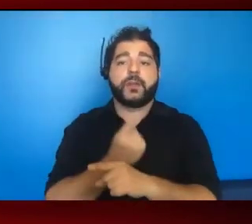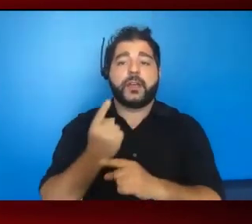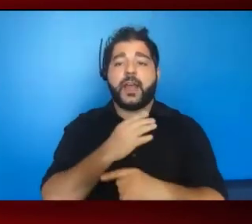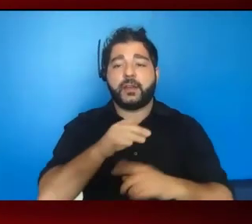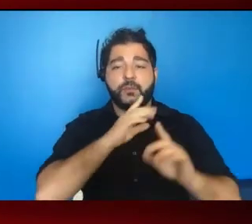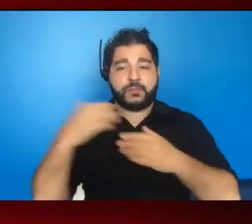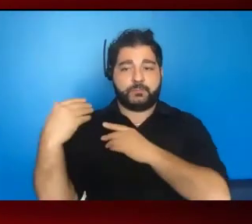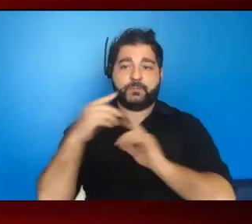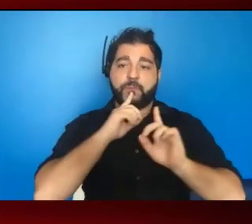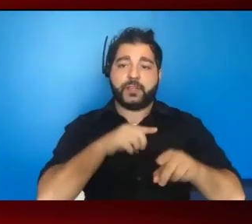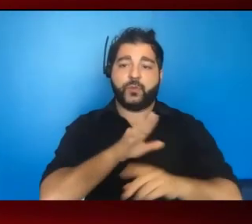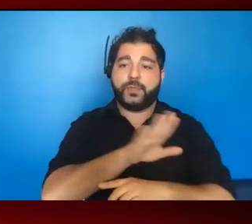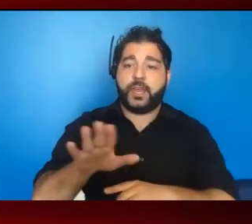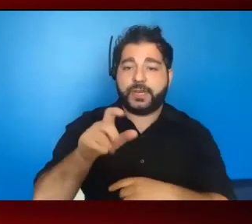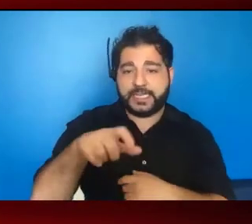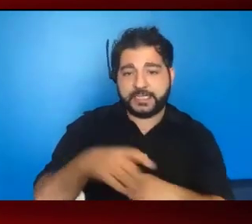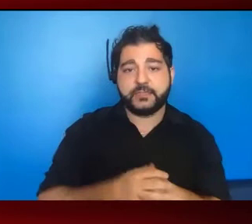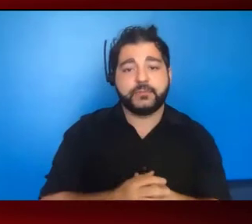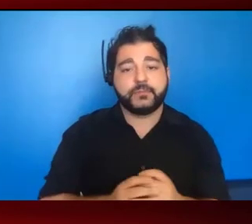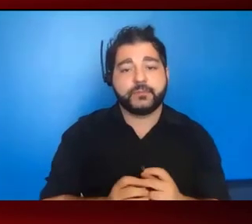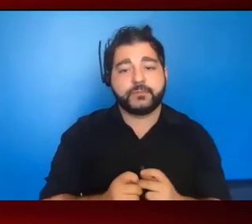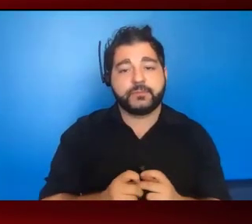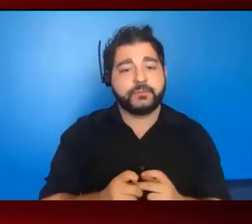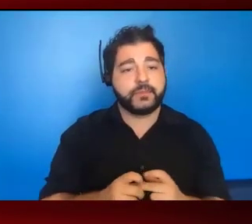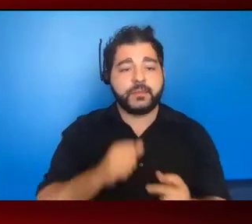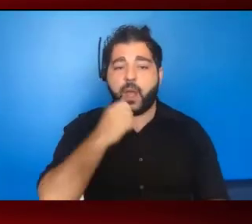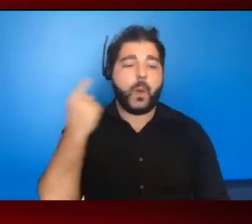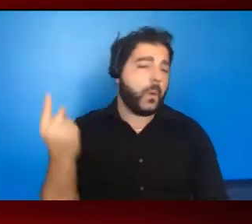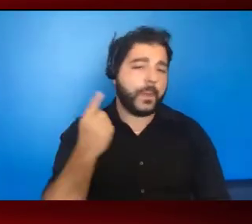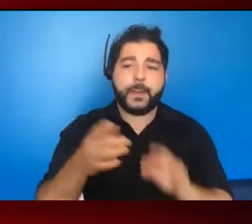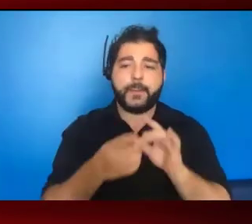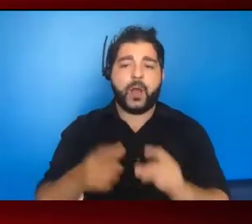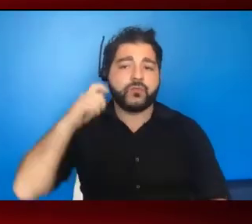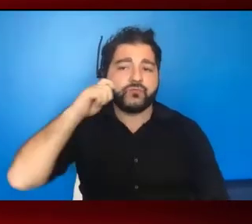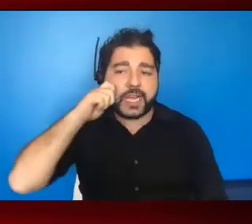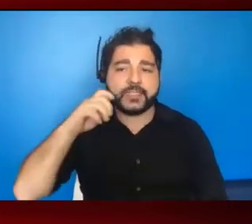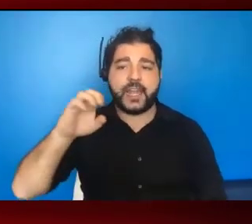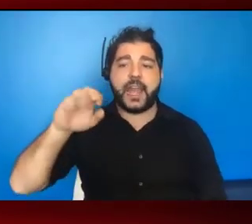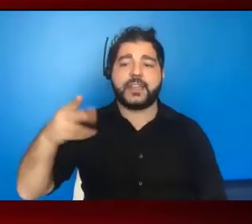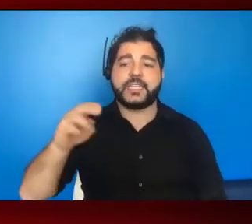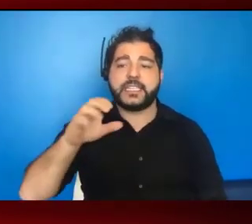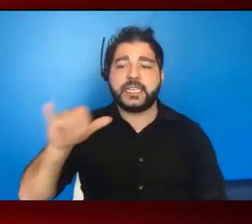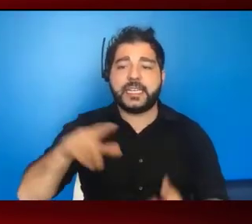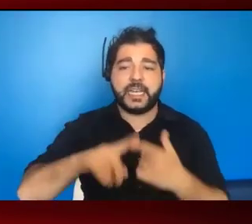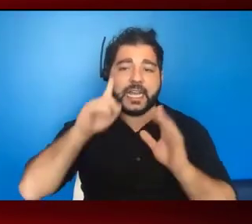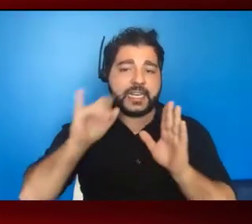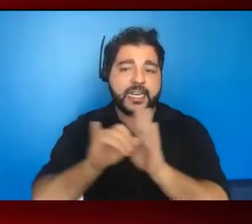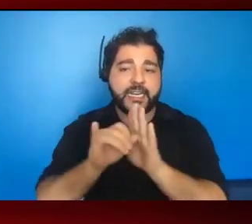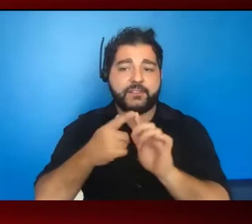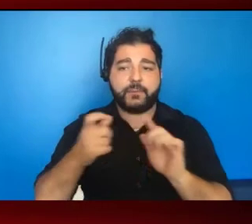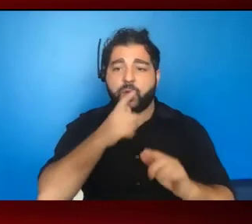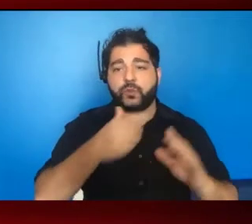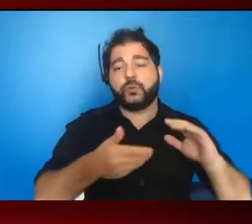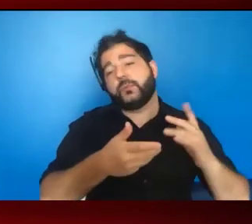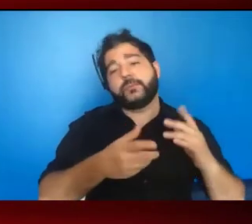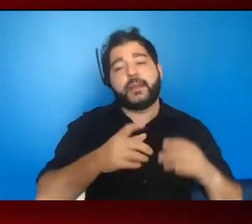responsive to their need. It's not just about race or ethnicity or identity from the perspective of who you have sex